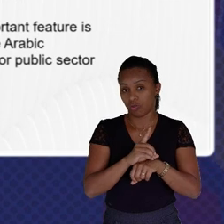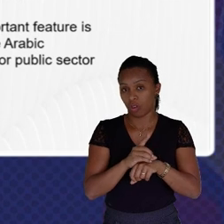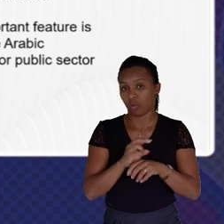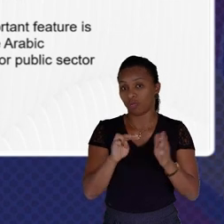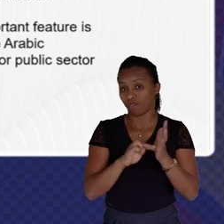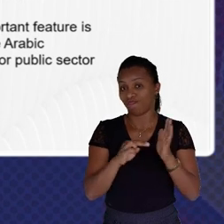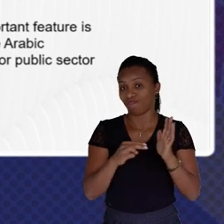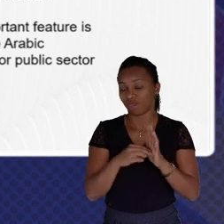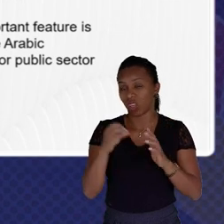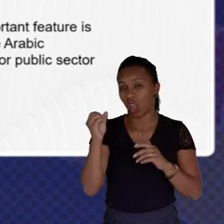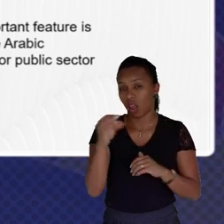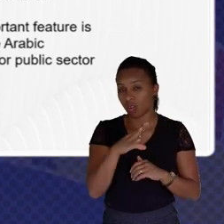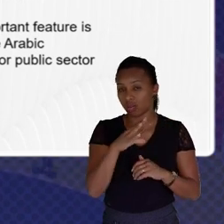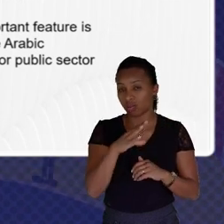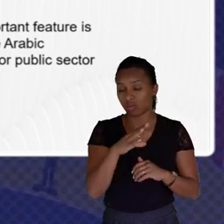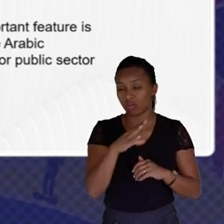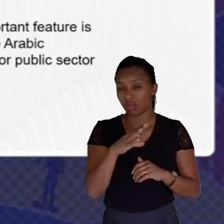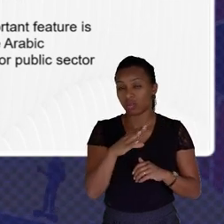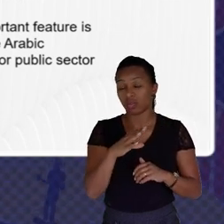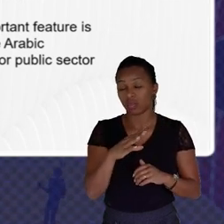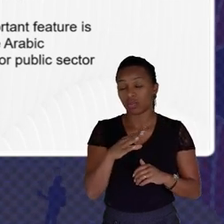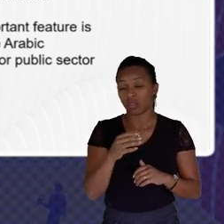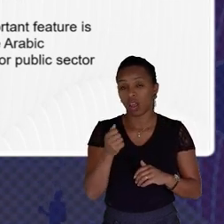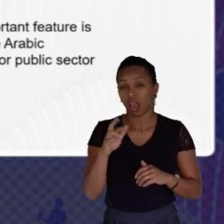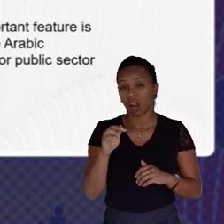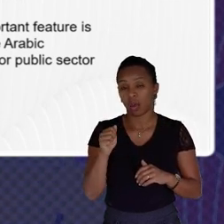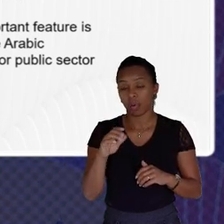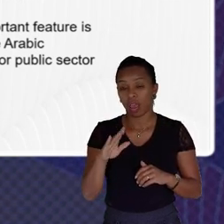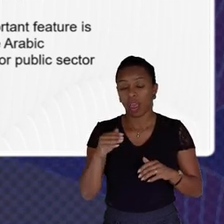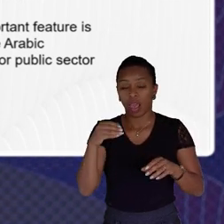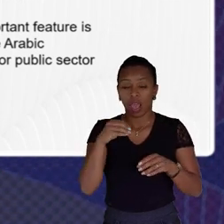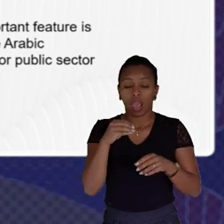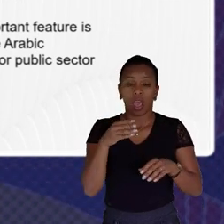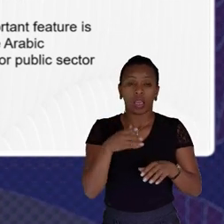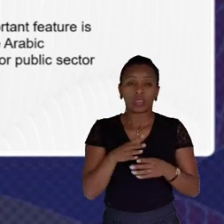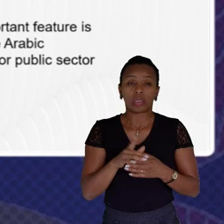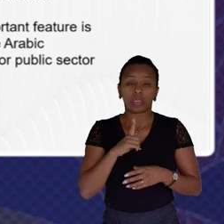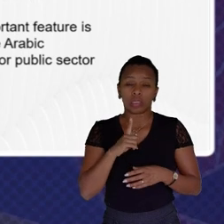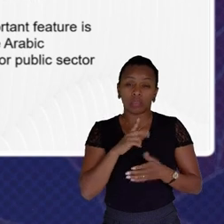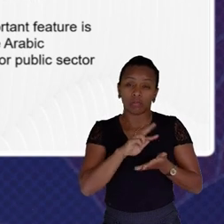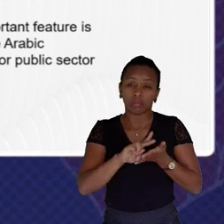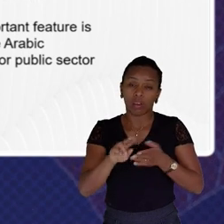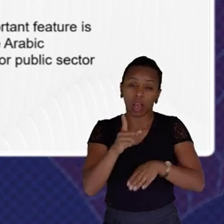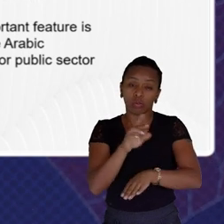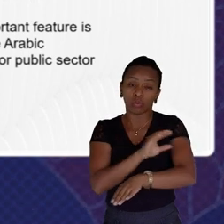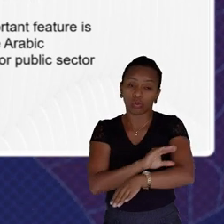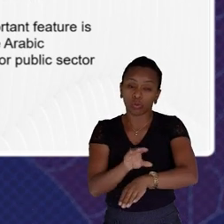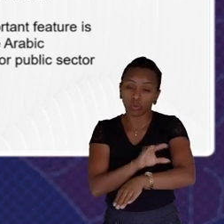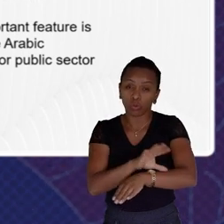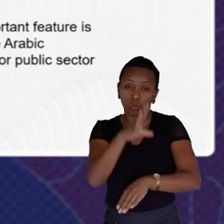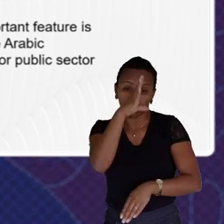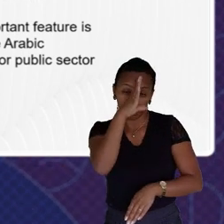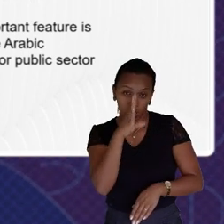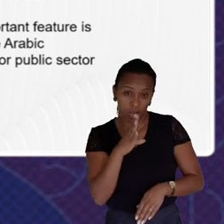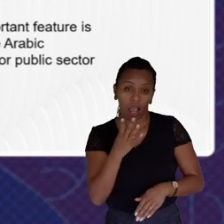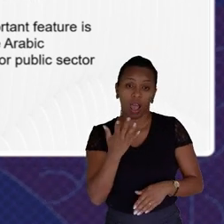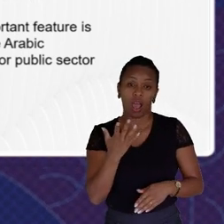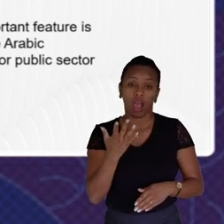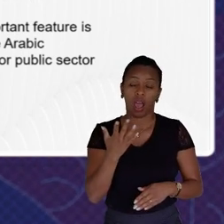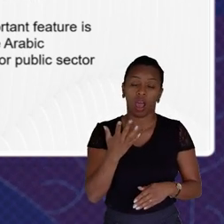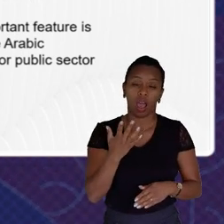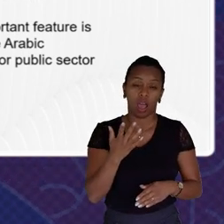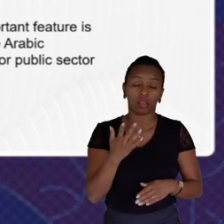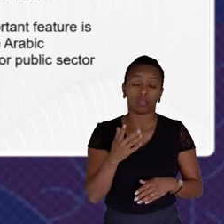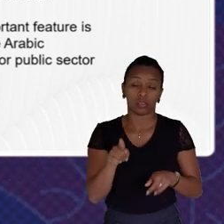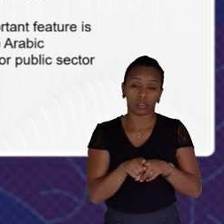this platform includes massive online open courses So they are free of charge for Arabic speakers It's in Arabic Because we